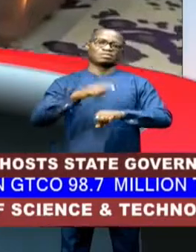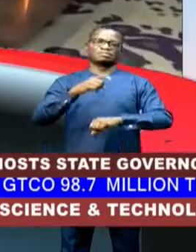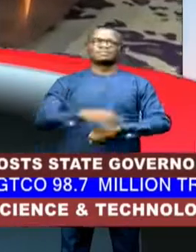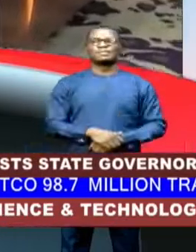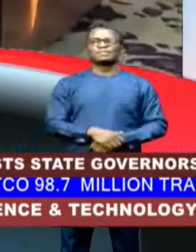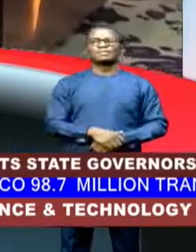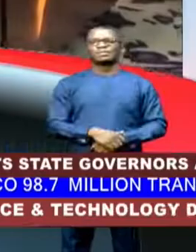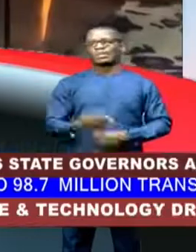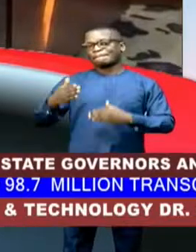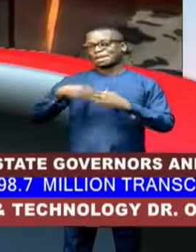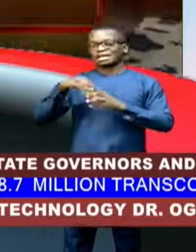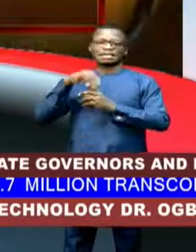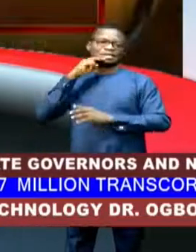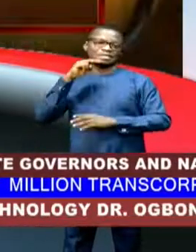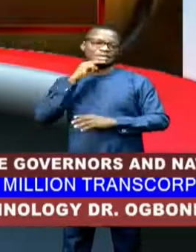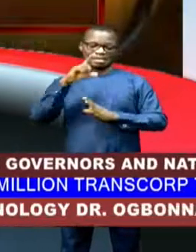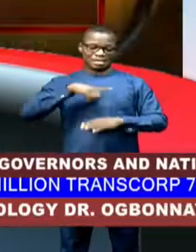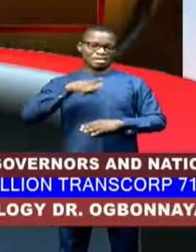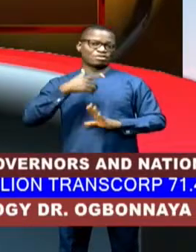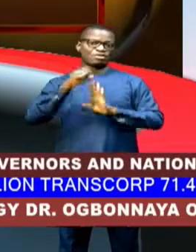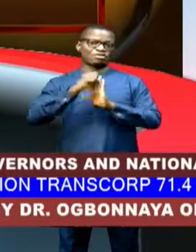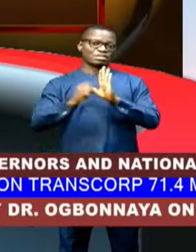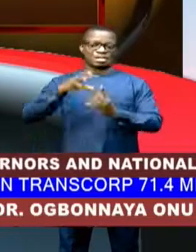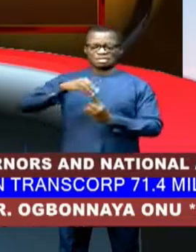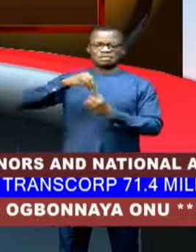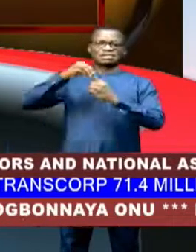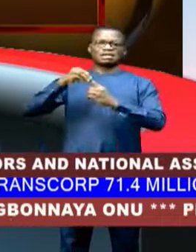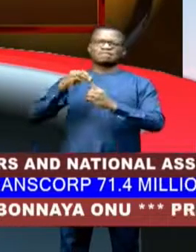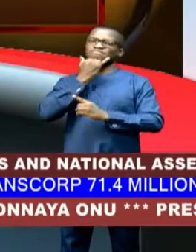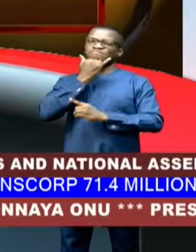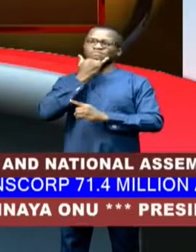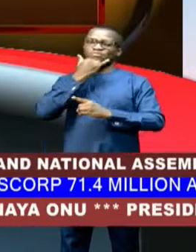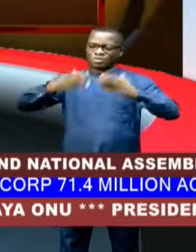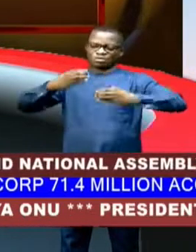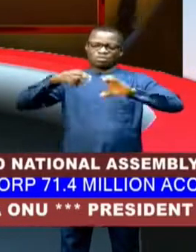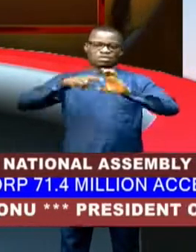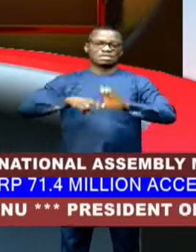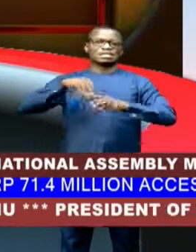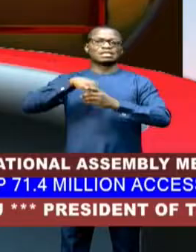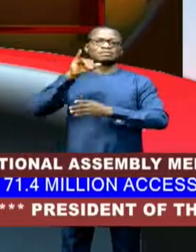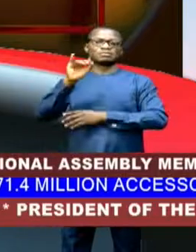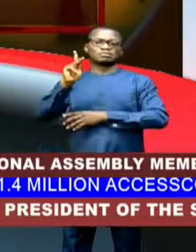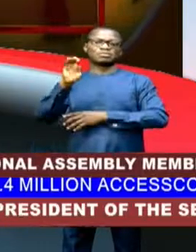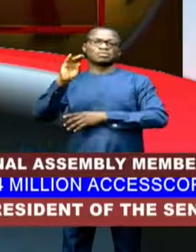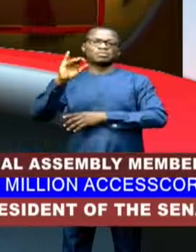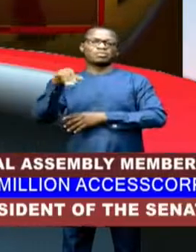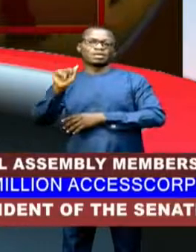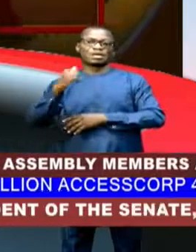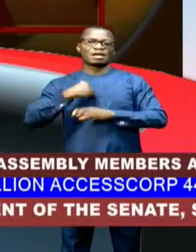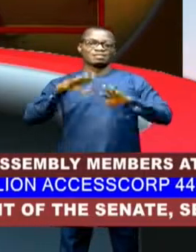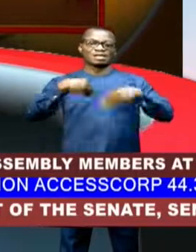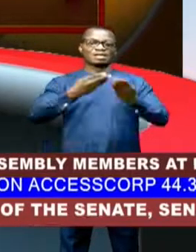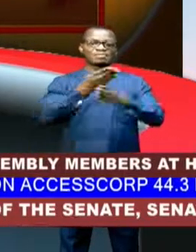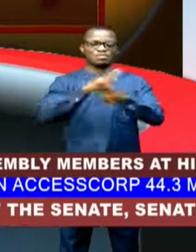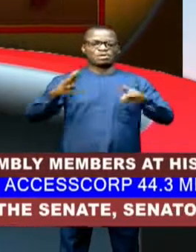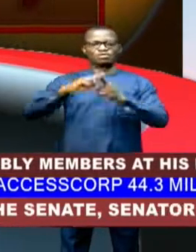Now back in Nigeria, the Lagos State Special Offences Court sitting in Ikeja has granted bail to the former governor